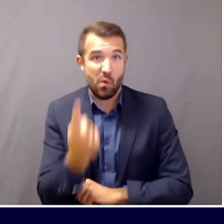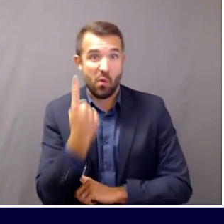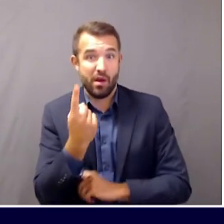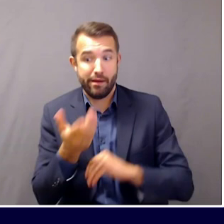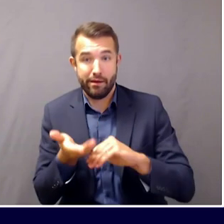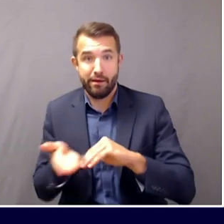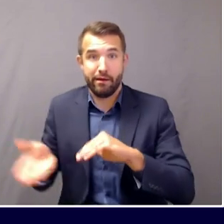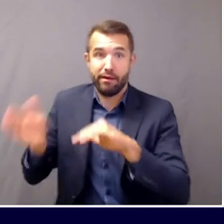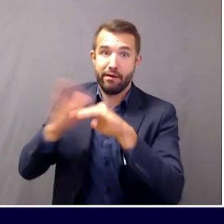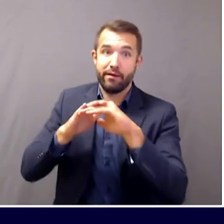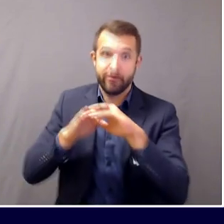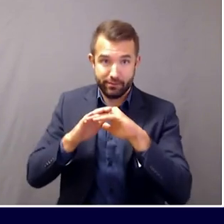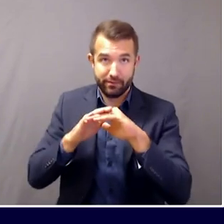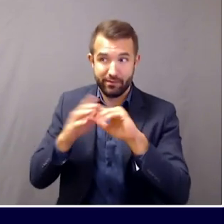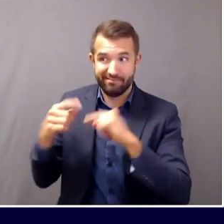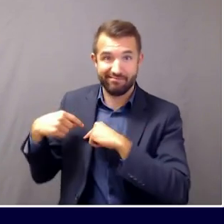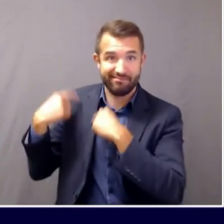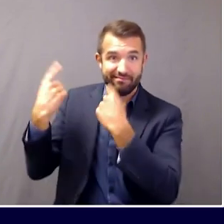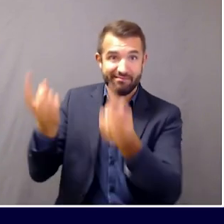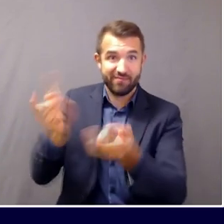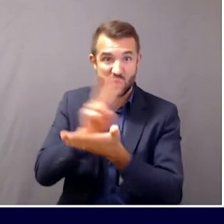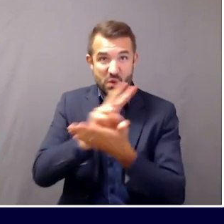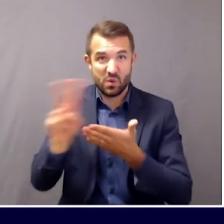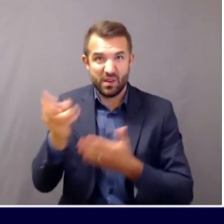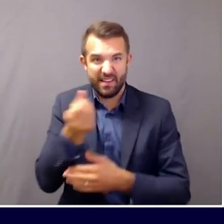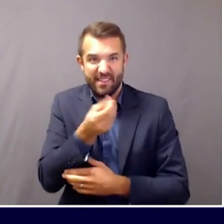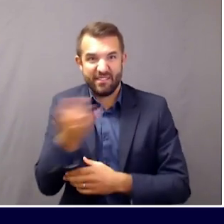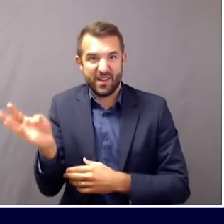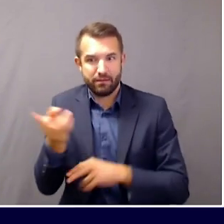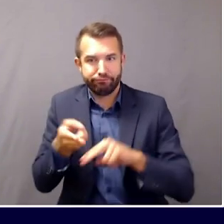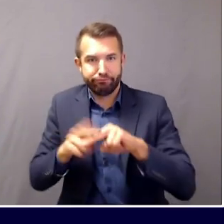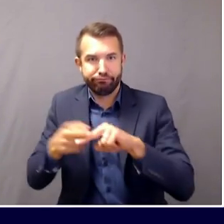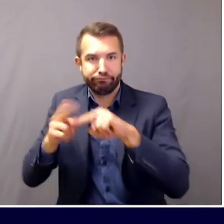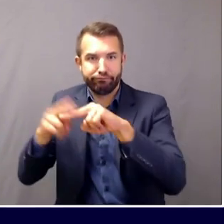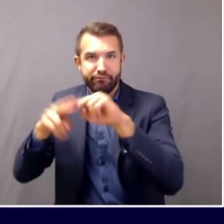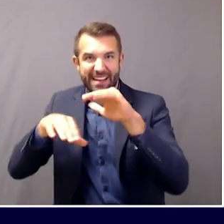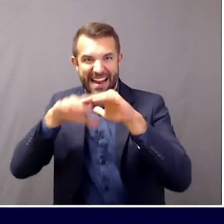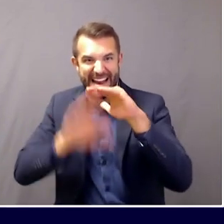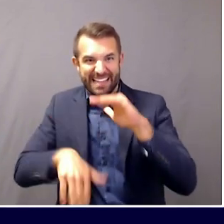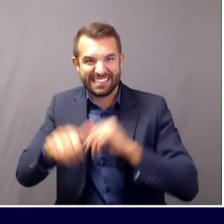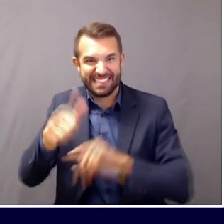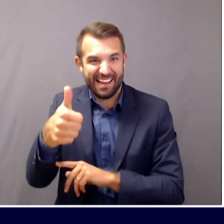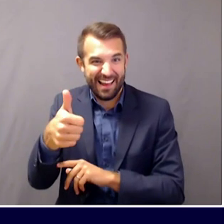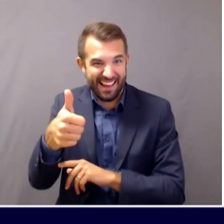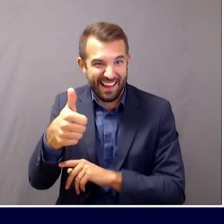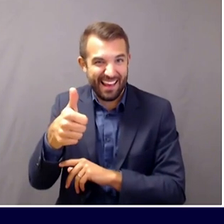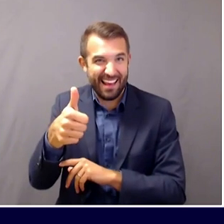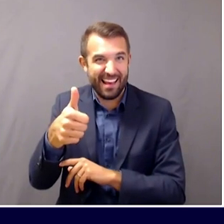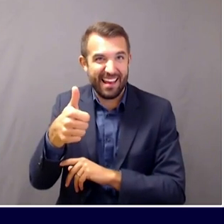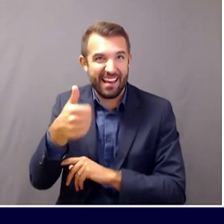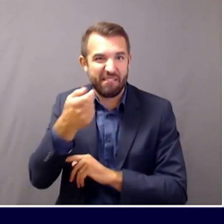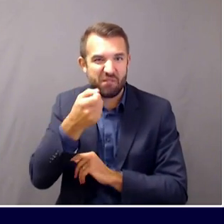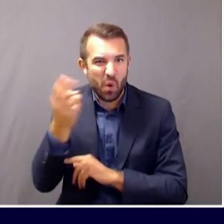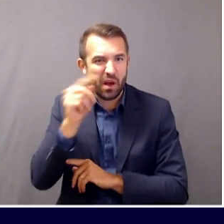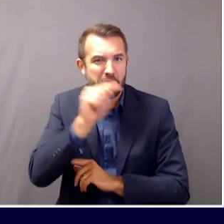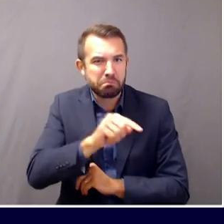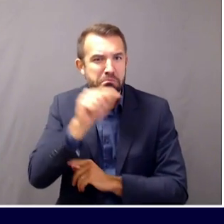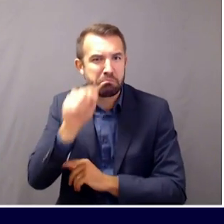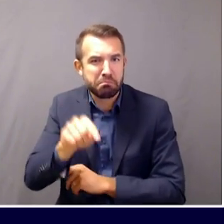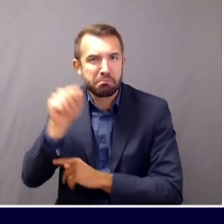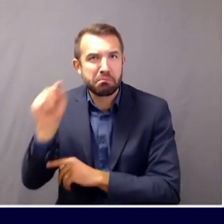days over the past two weeks with single-digit increases, these results, these latest numbers, are encouraging,